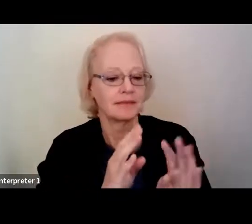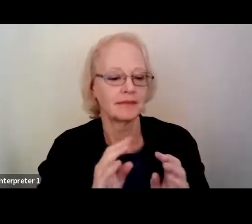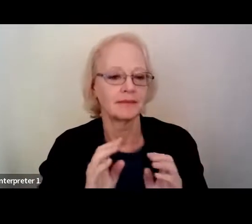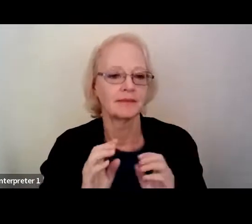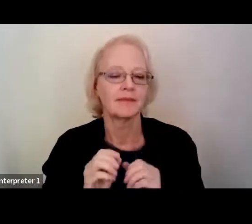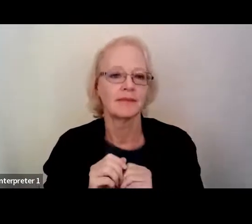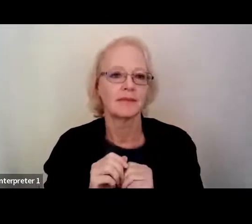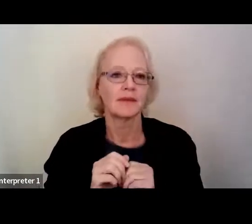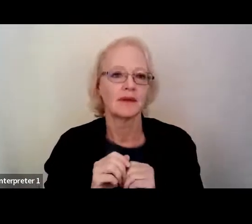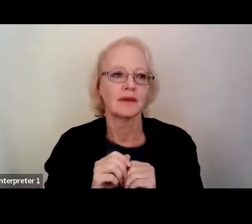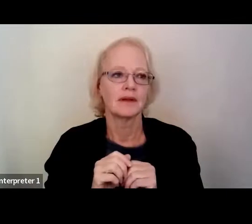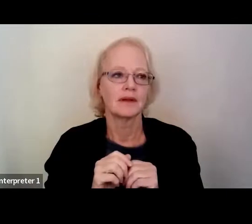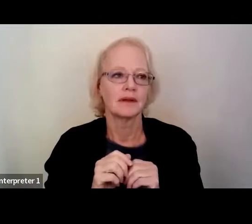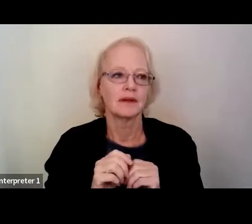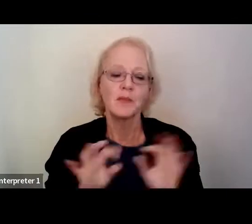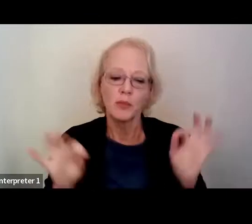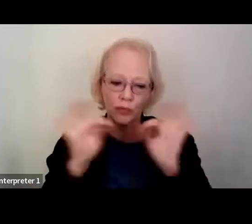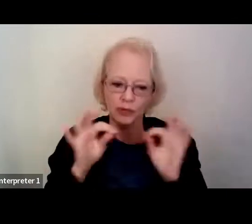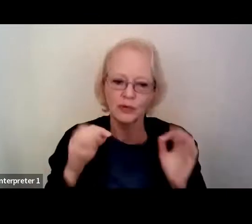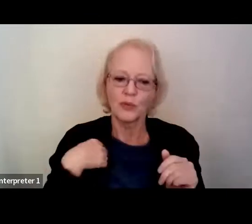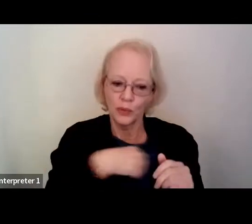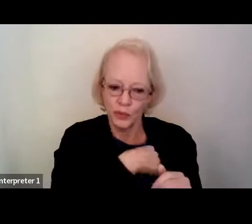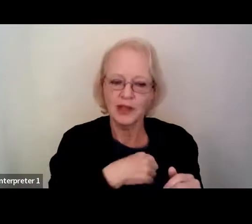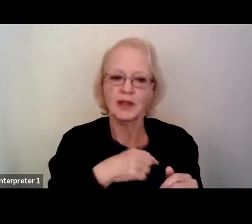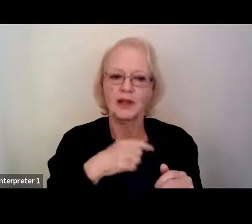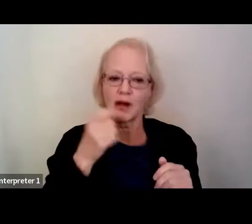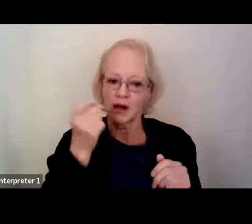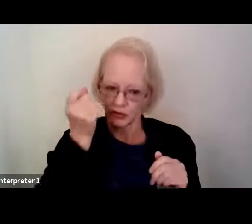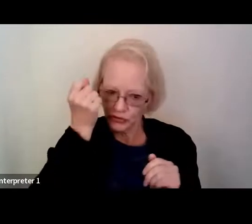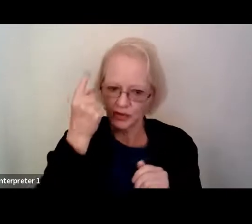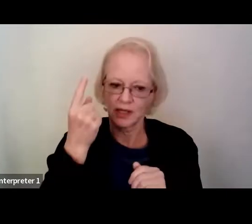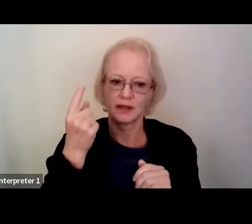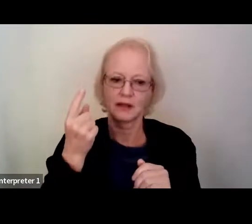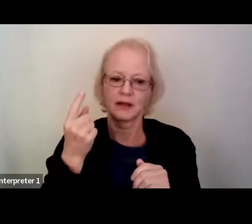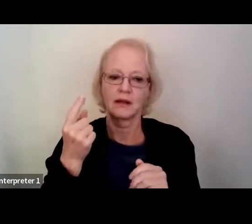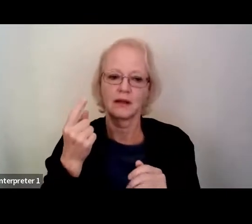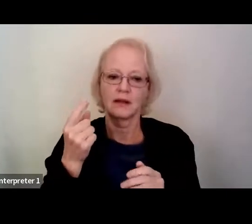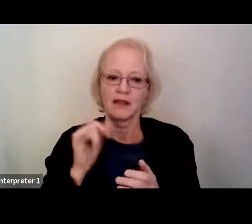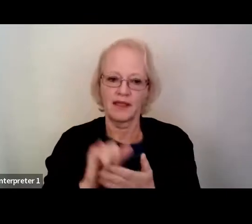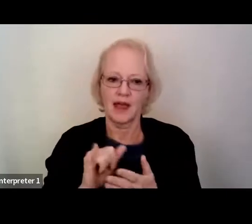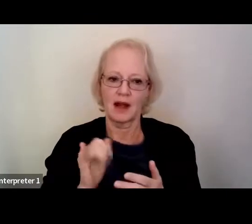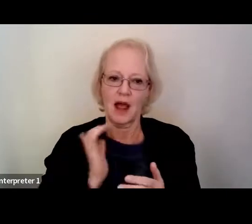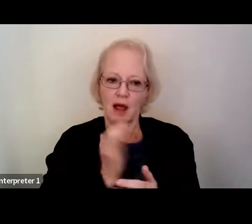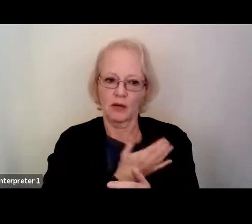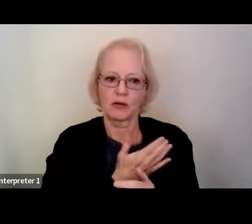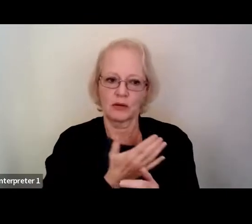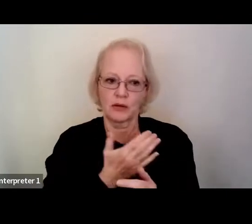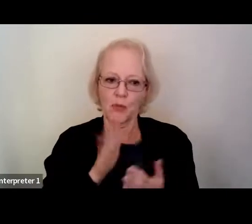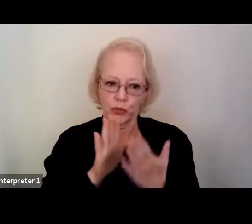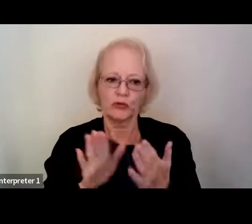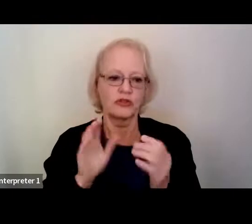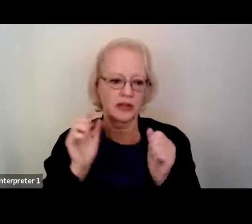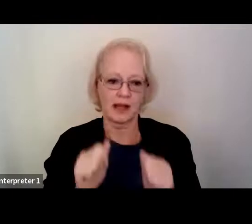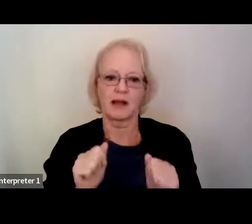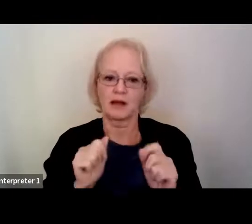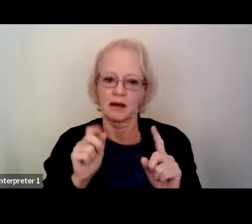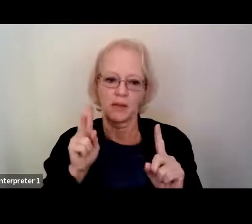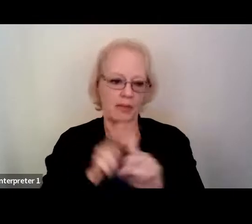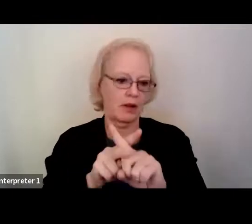us to really understand how wide-reaching our type of approaches can be, like, I think part of it is